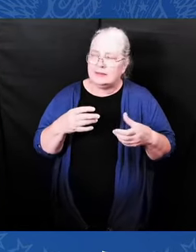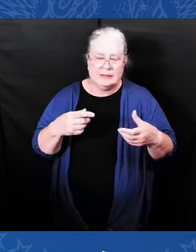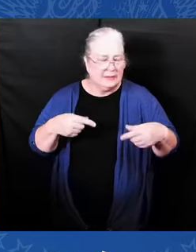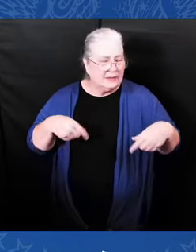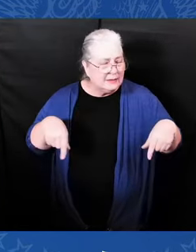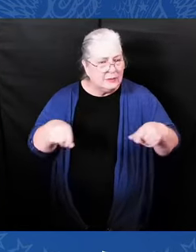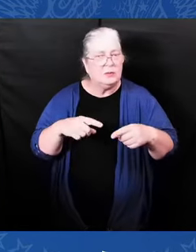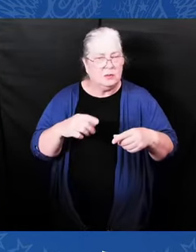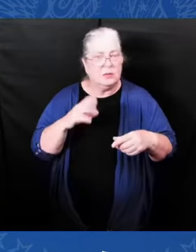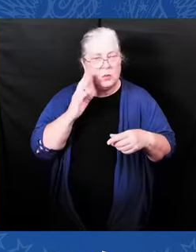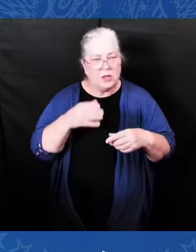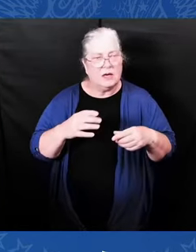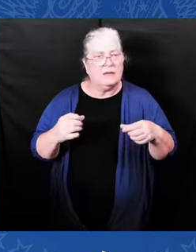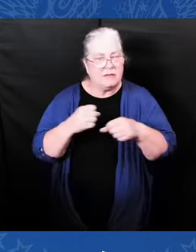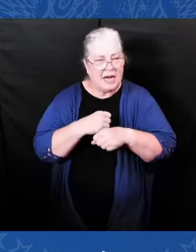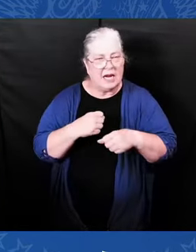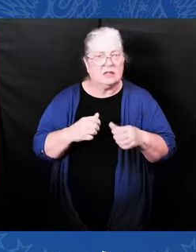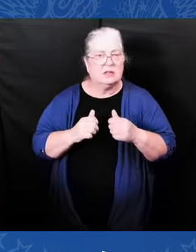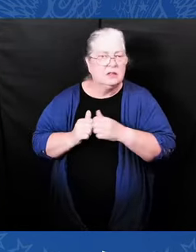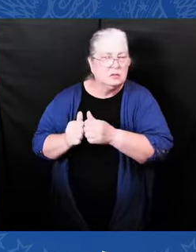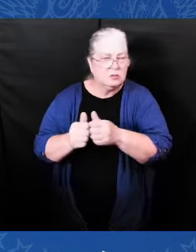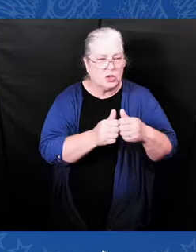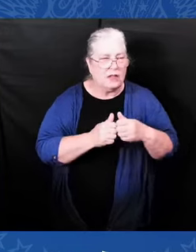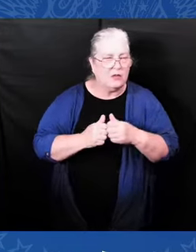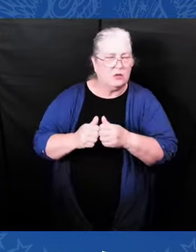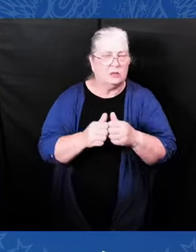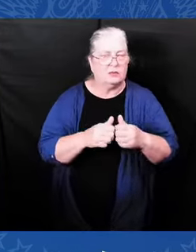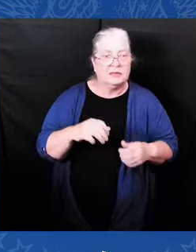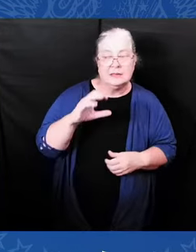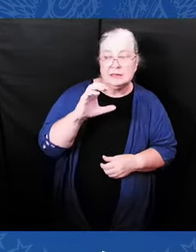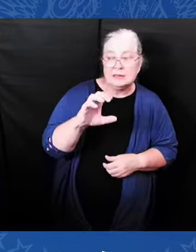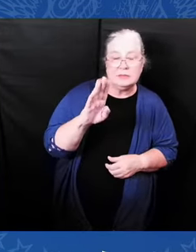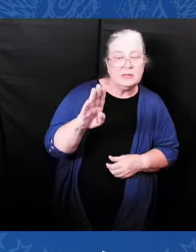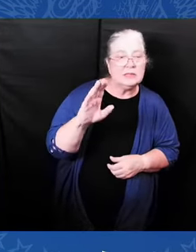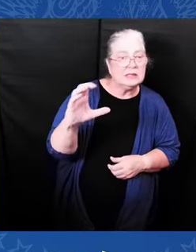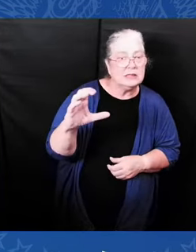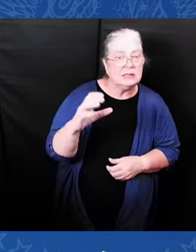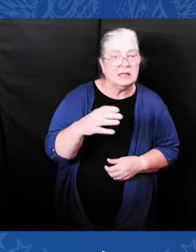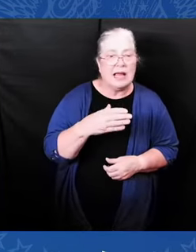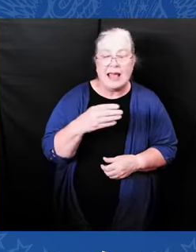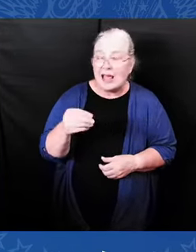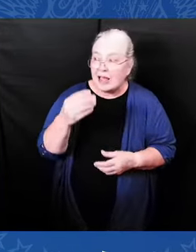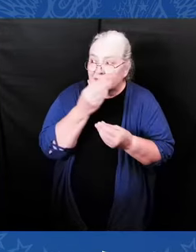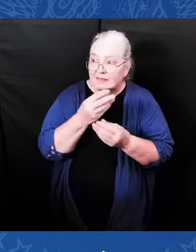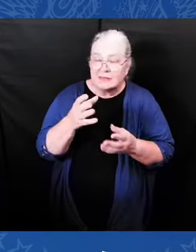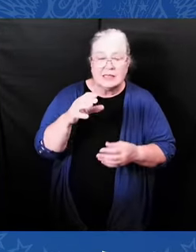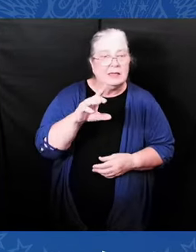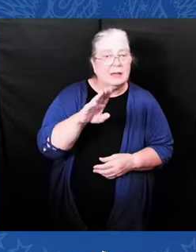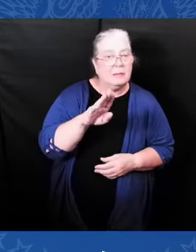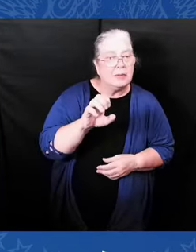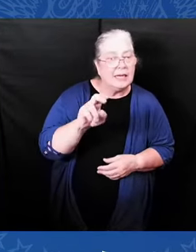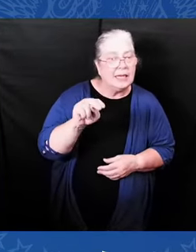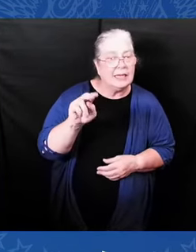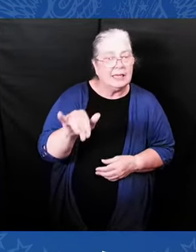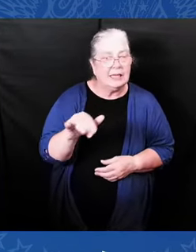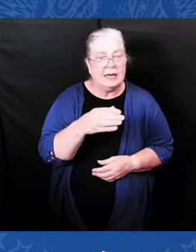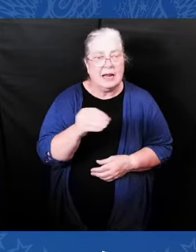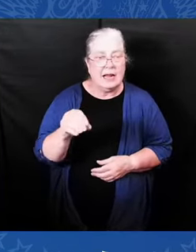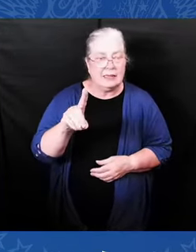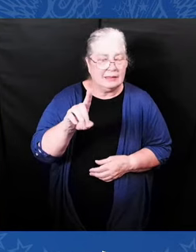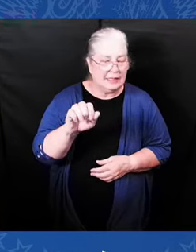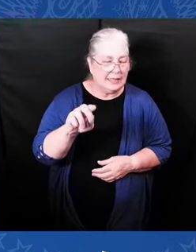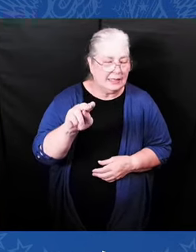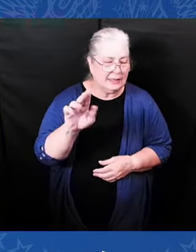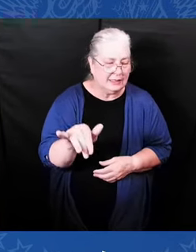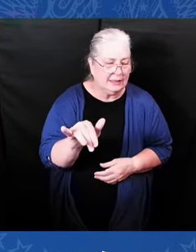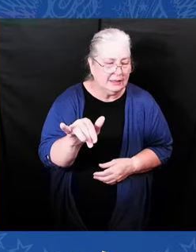us, for the first — think about this — in fighting to make lynching a federal hate crime. And I finally got to sign an executive